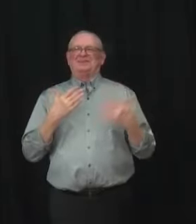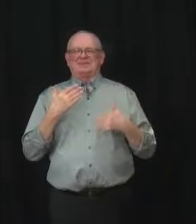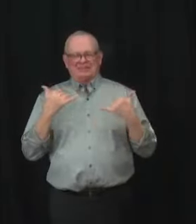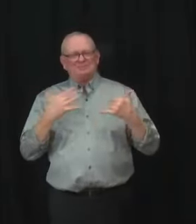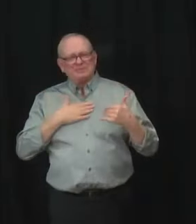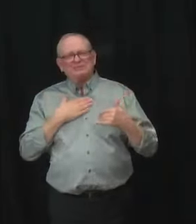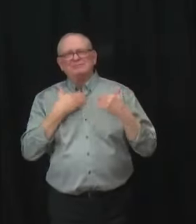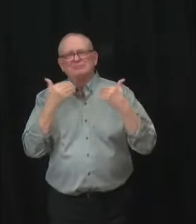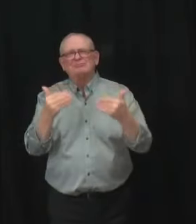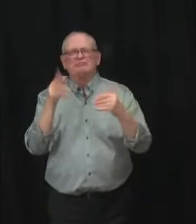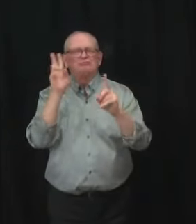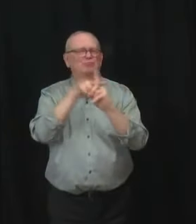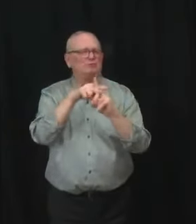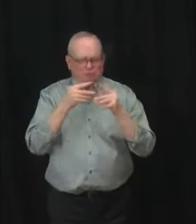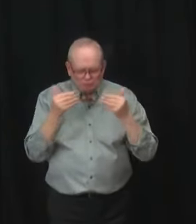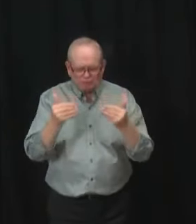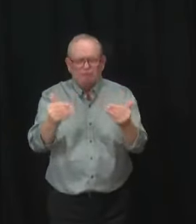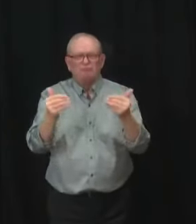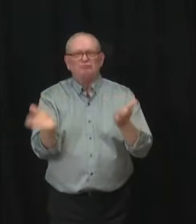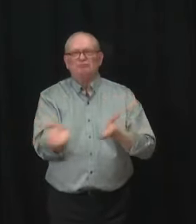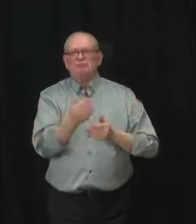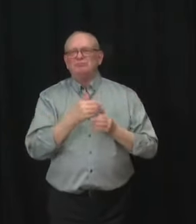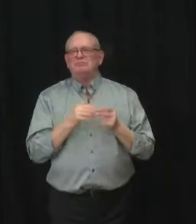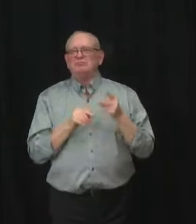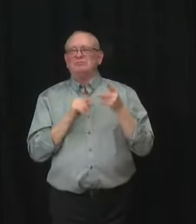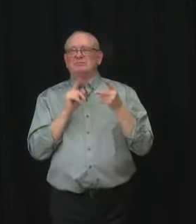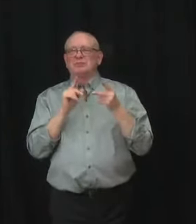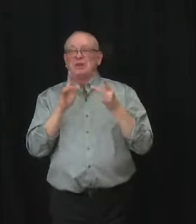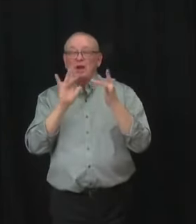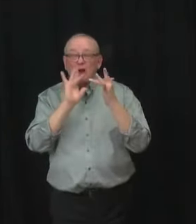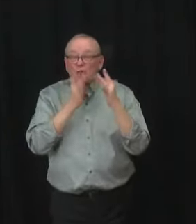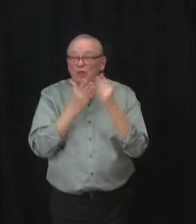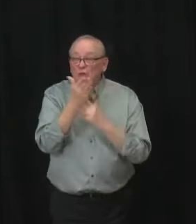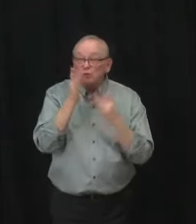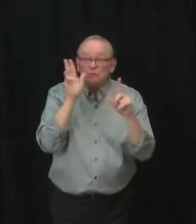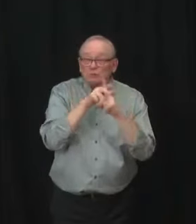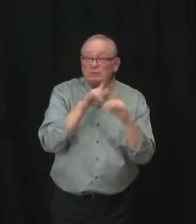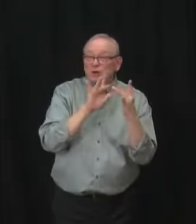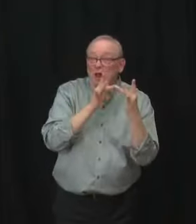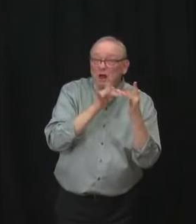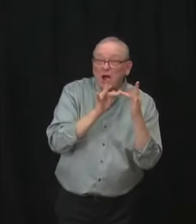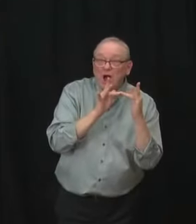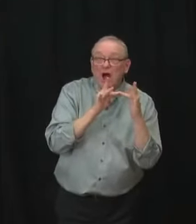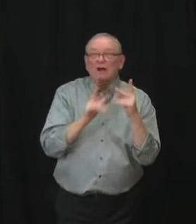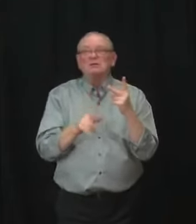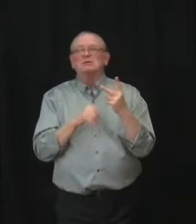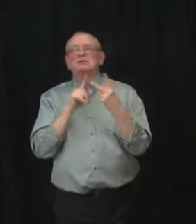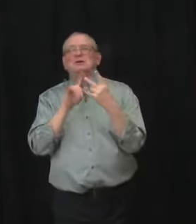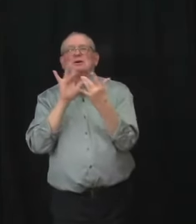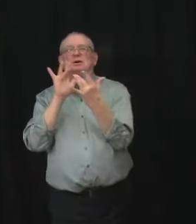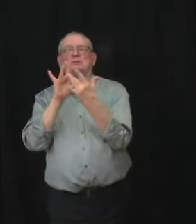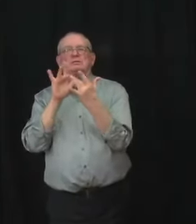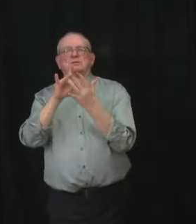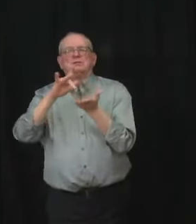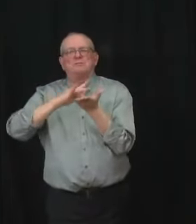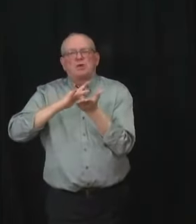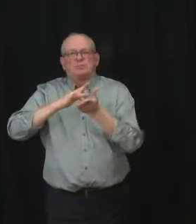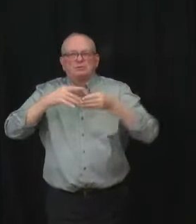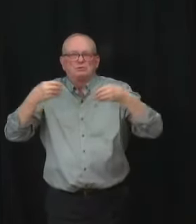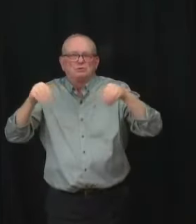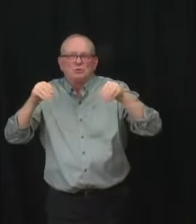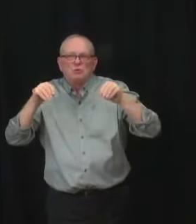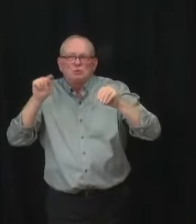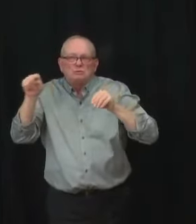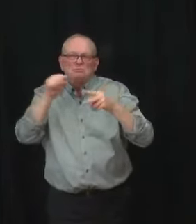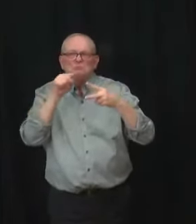You can book an appointment online through the Alberta vaccine booking system or by directly contacting your local pharmacy. And if you live on